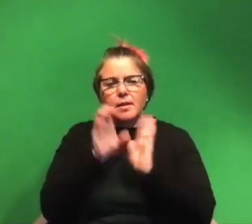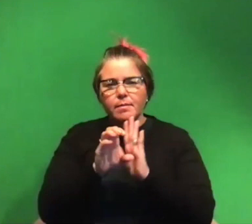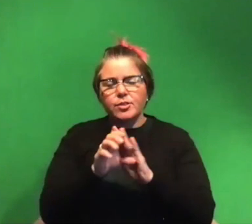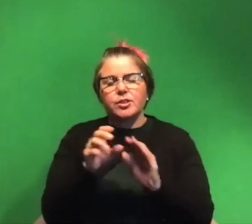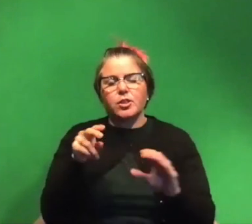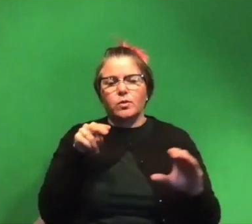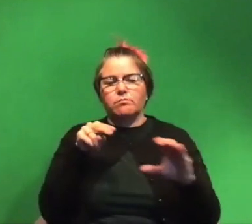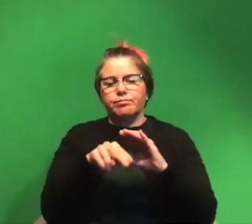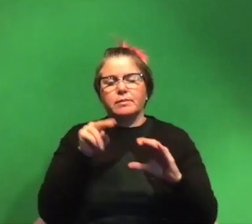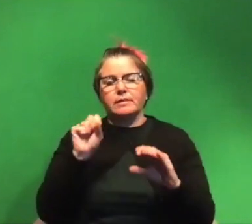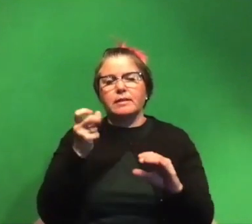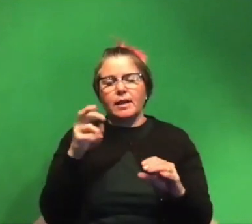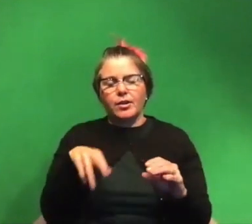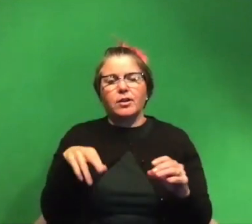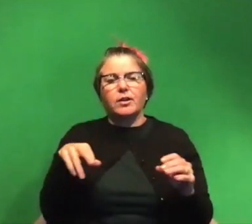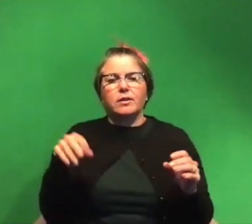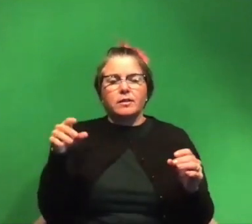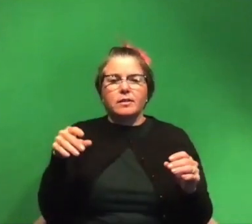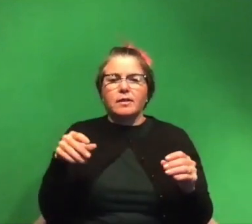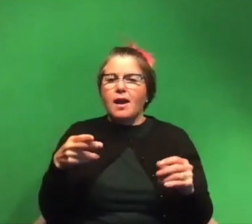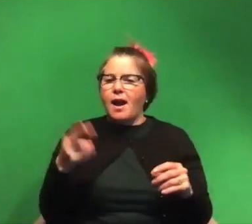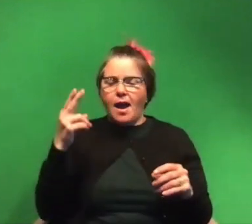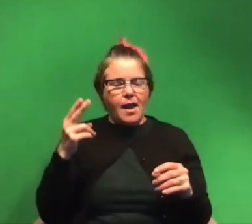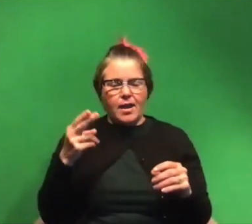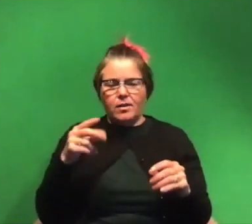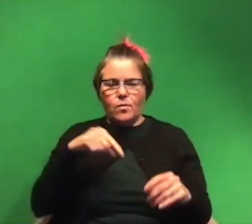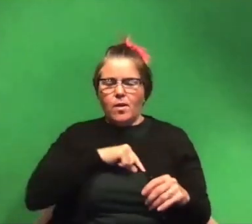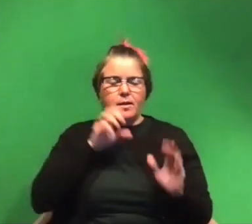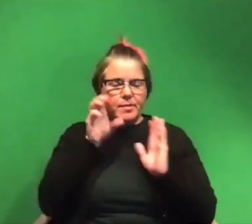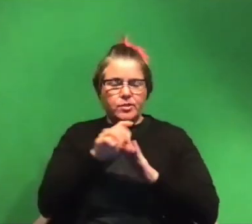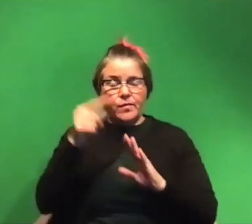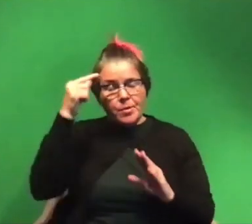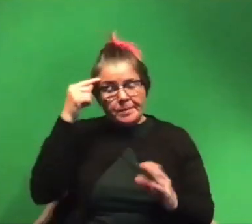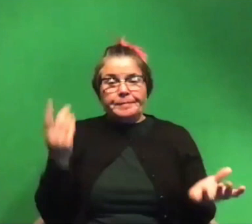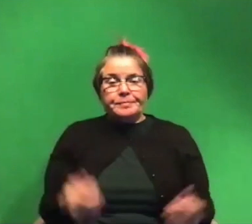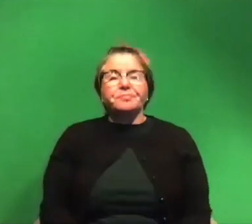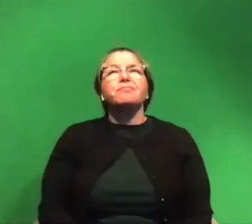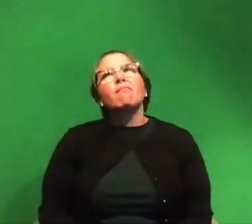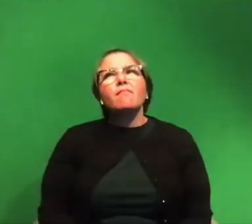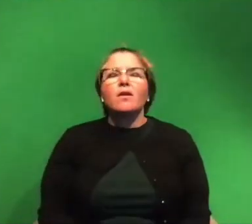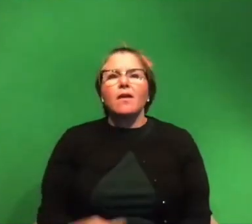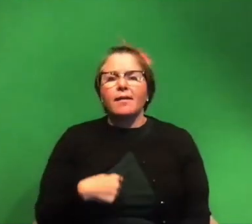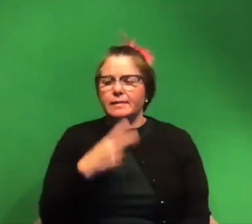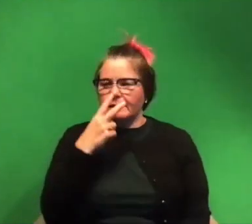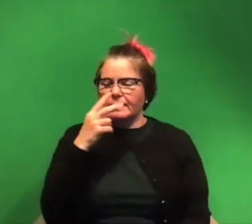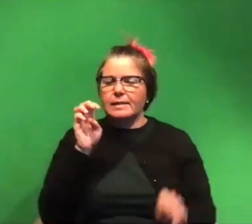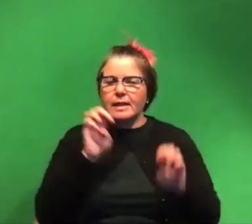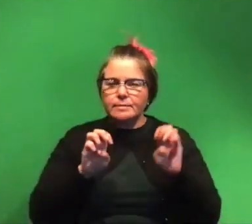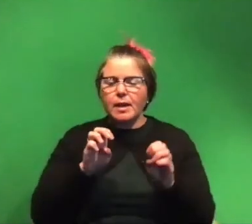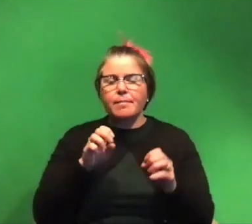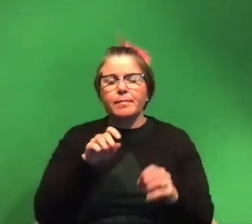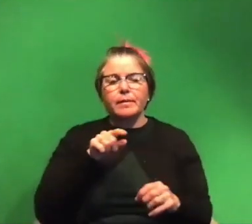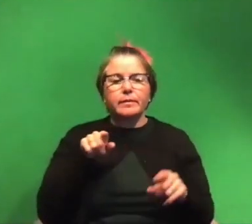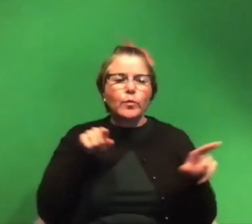and you get these really high resolution images of your brain and so i've seen experiments that have used one or the other